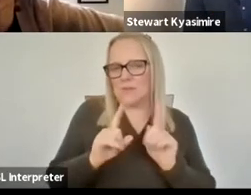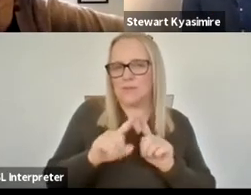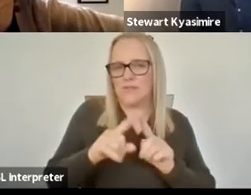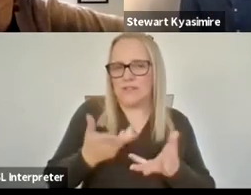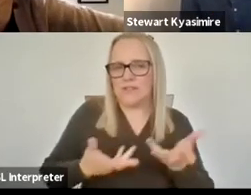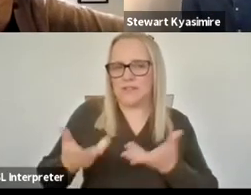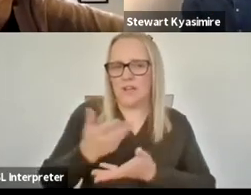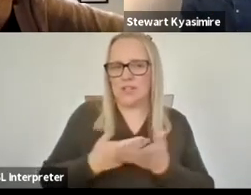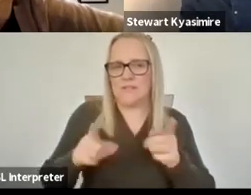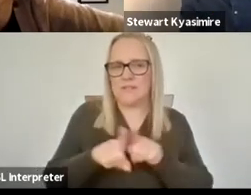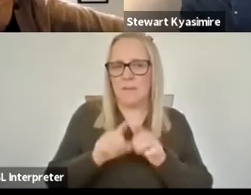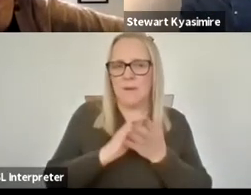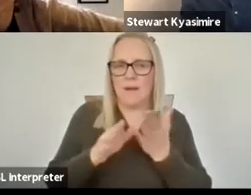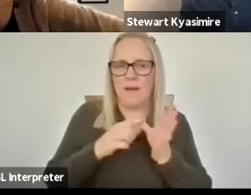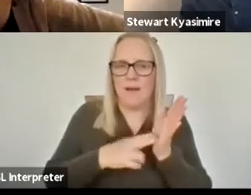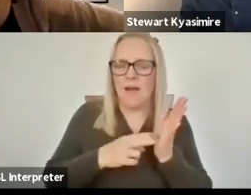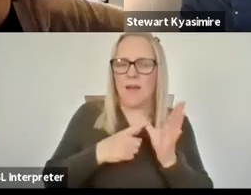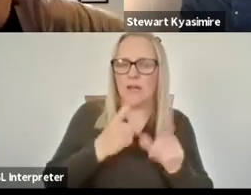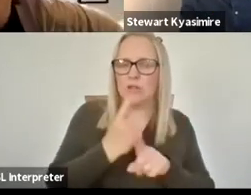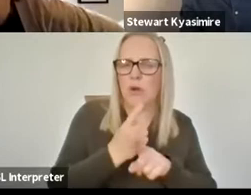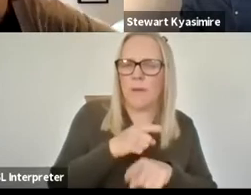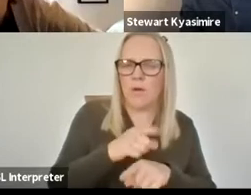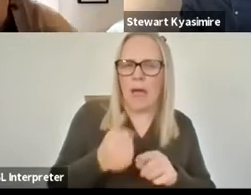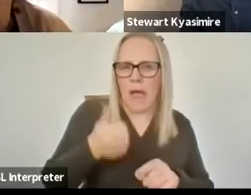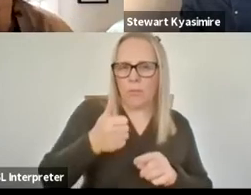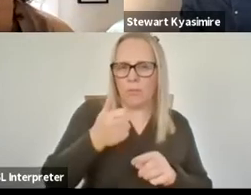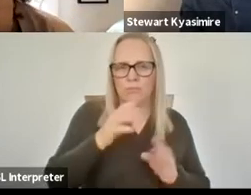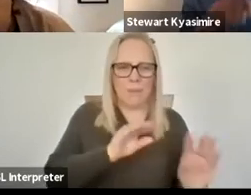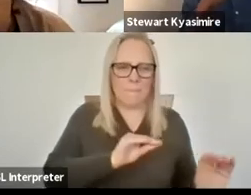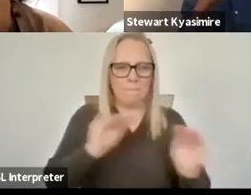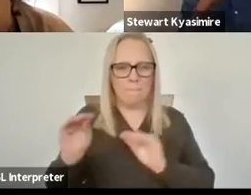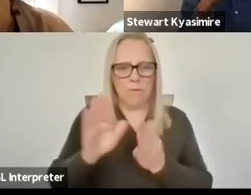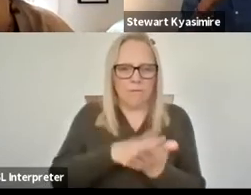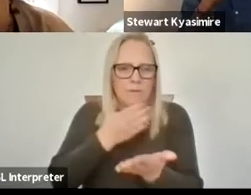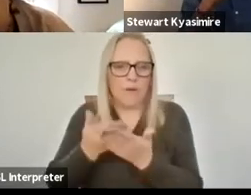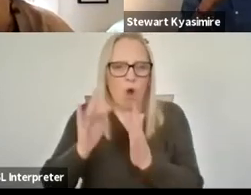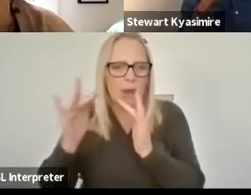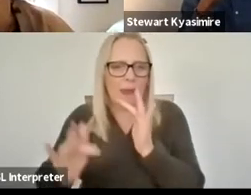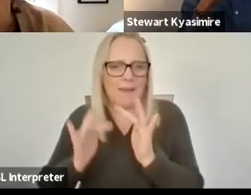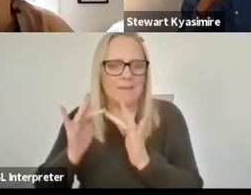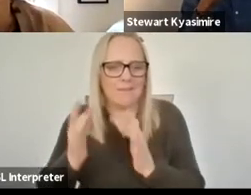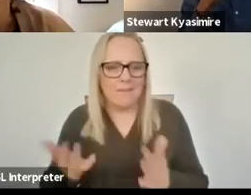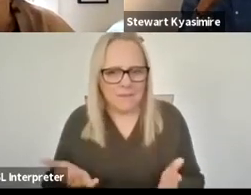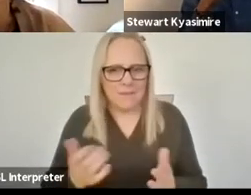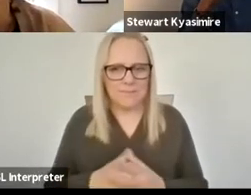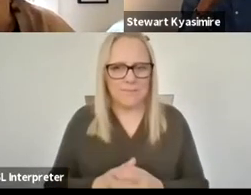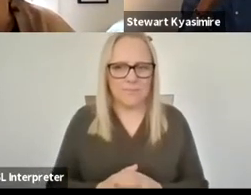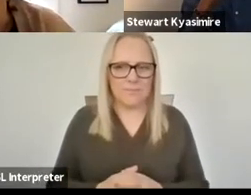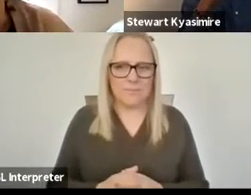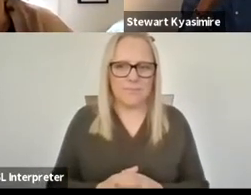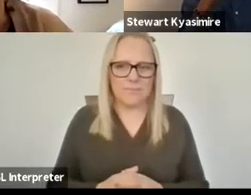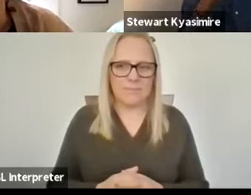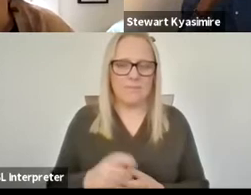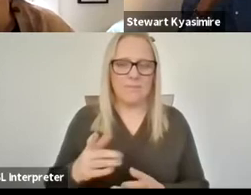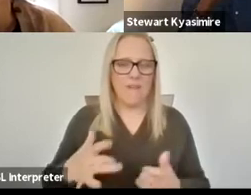about um you know how you do things online because at the moment we seem to be in a we seem to be part of the kind of